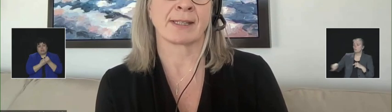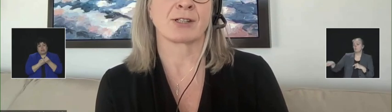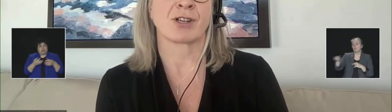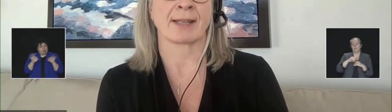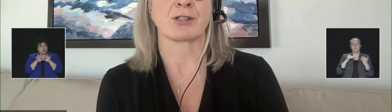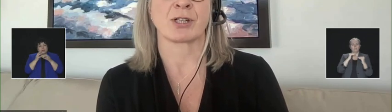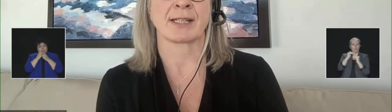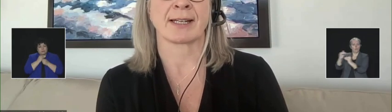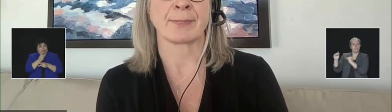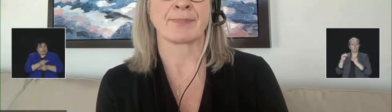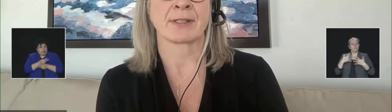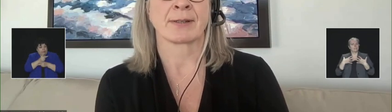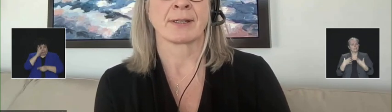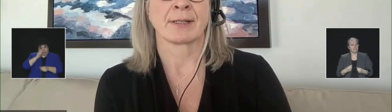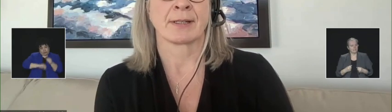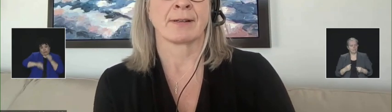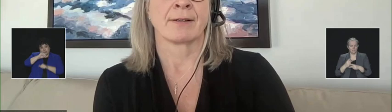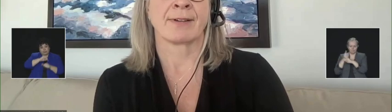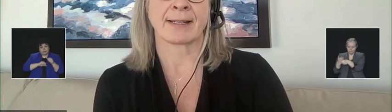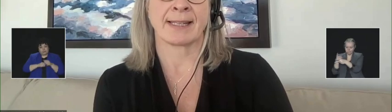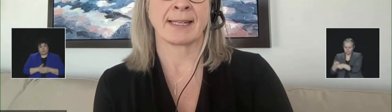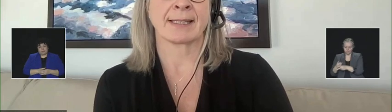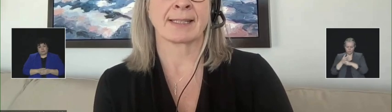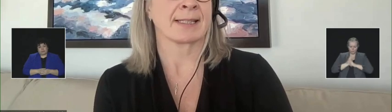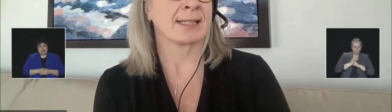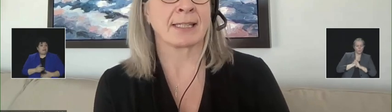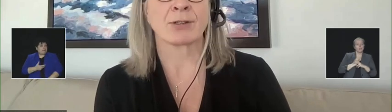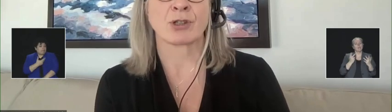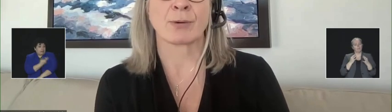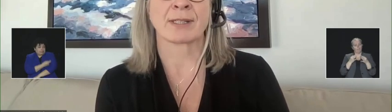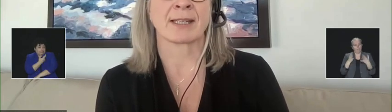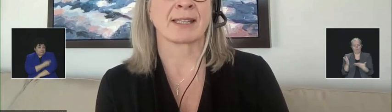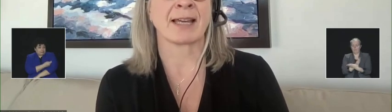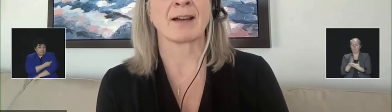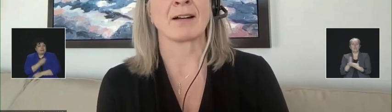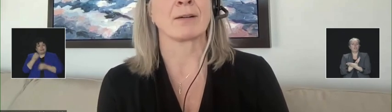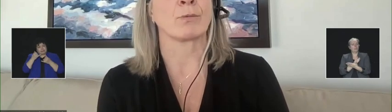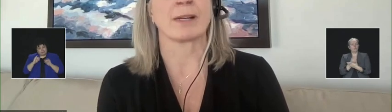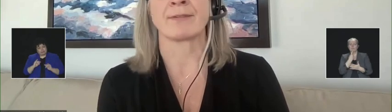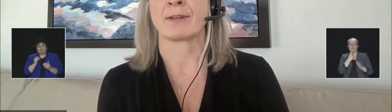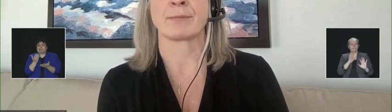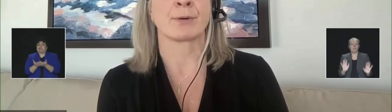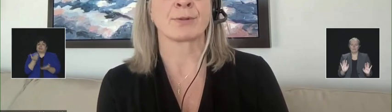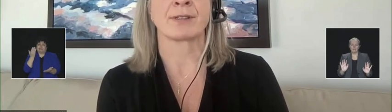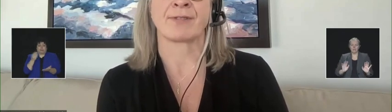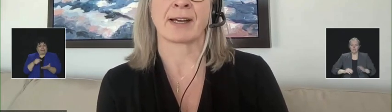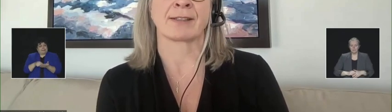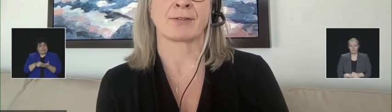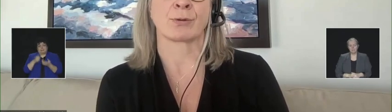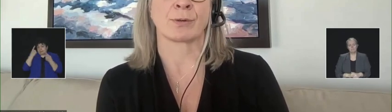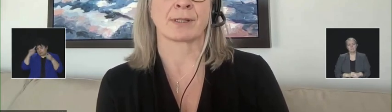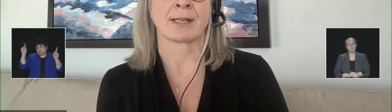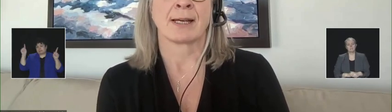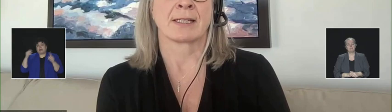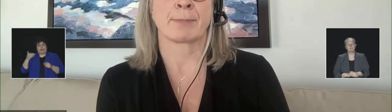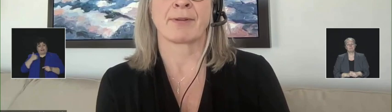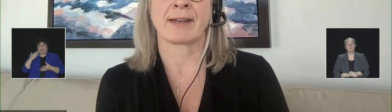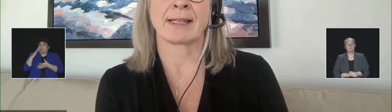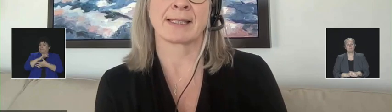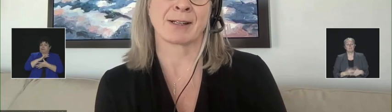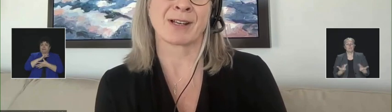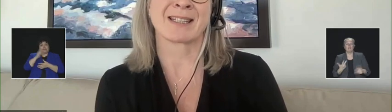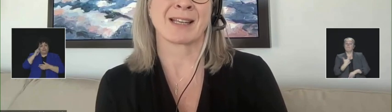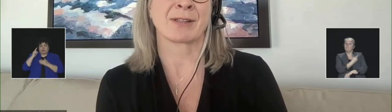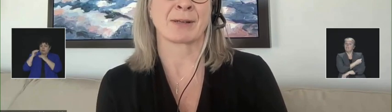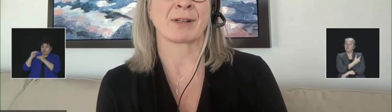in this really challenging time. Vaccines continue to show us that they are one of the most effective tools to